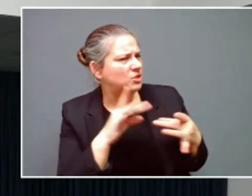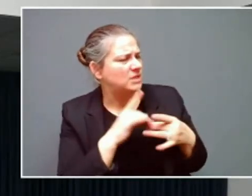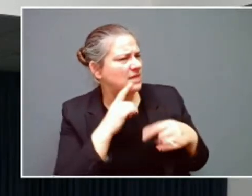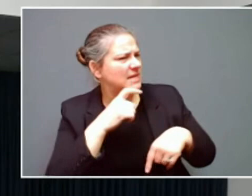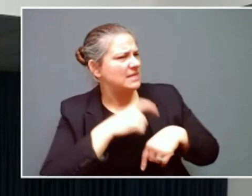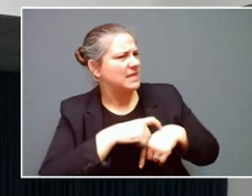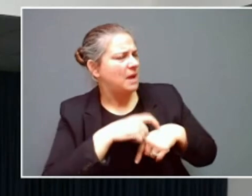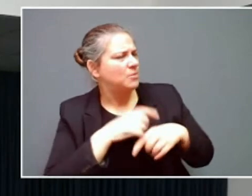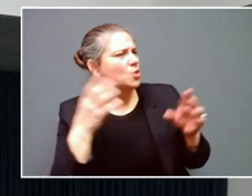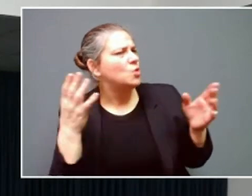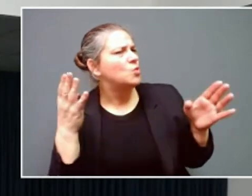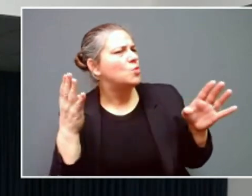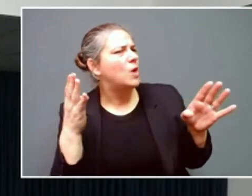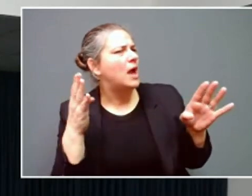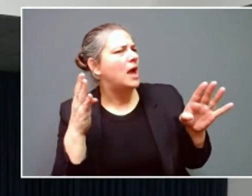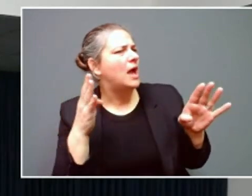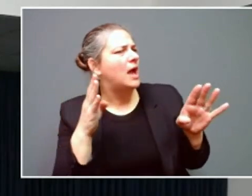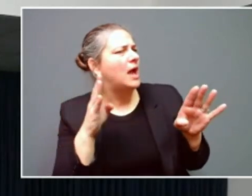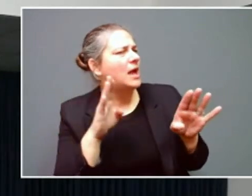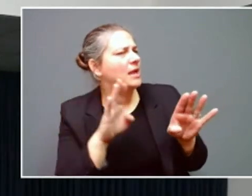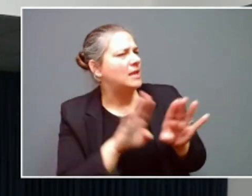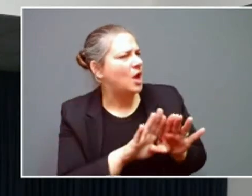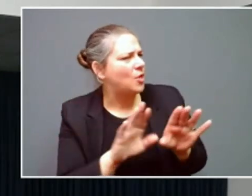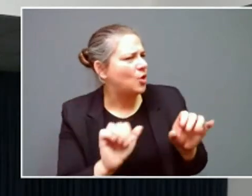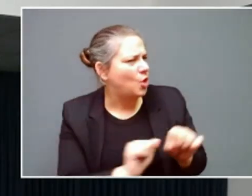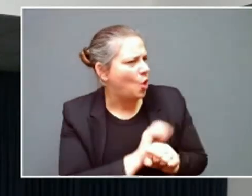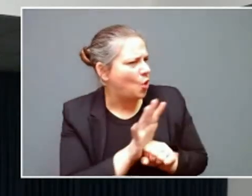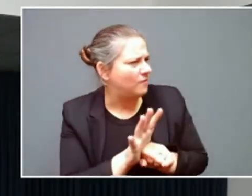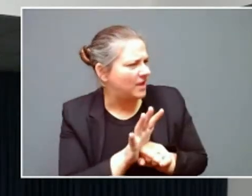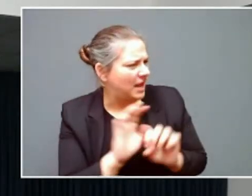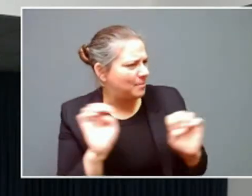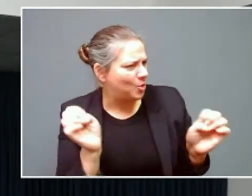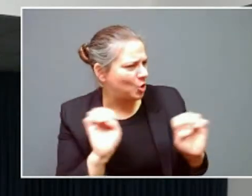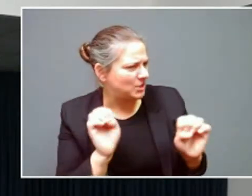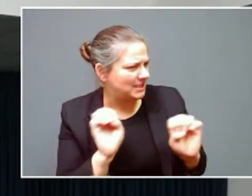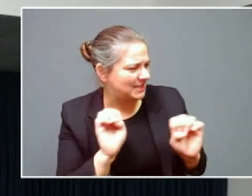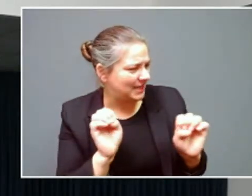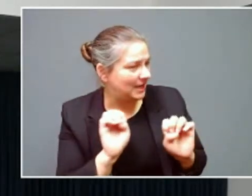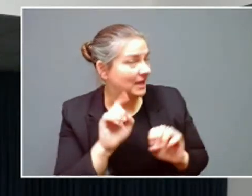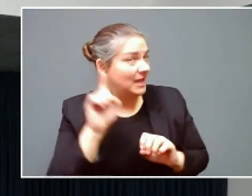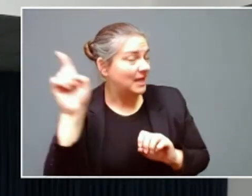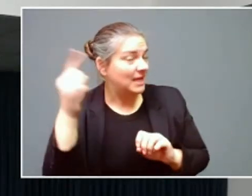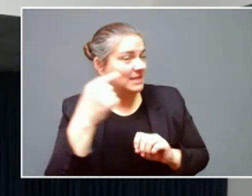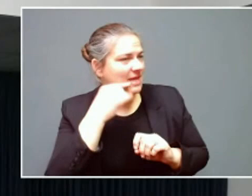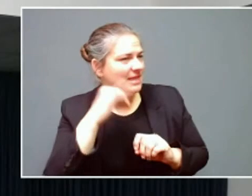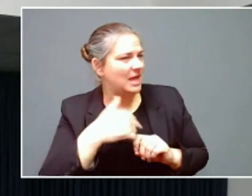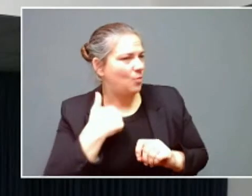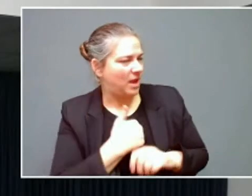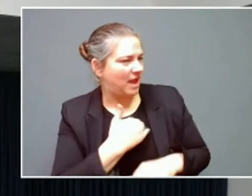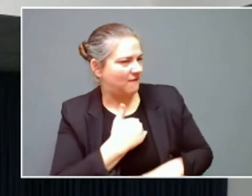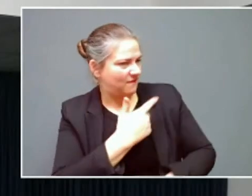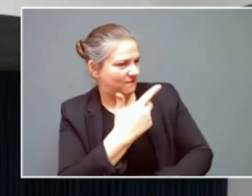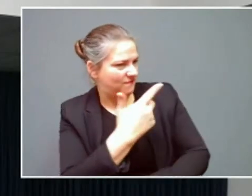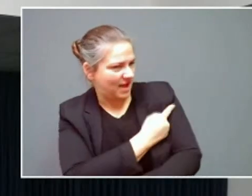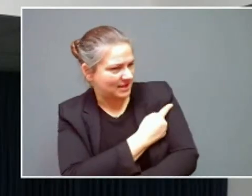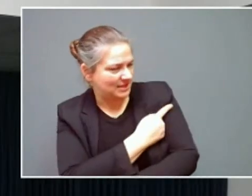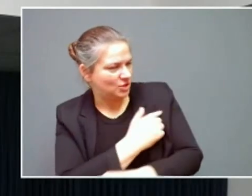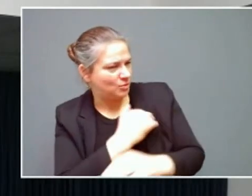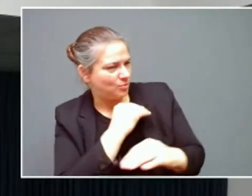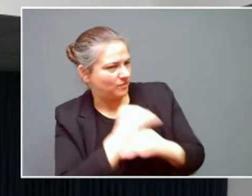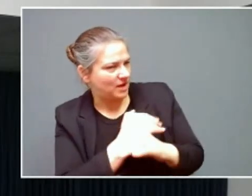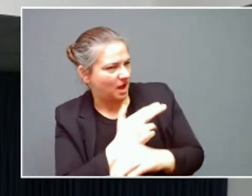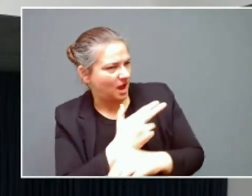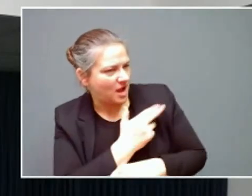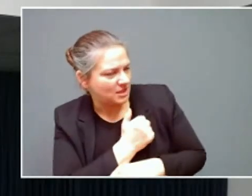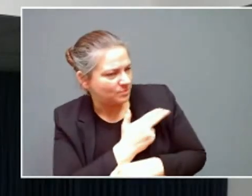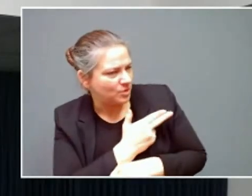the COVID state of emergency, stating we have vaccines to prevent hospitalizations. Children's level of